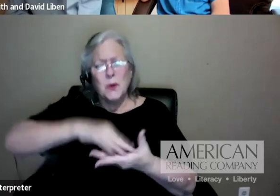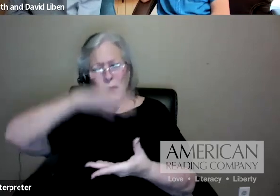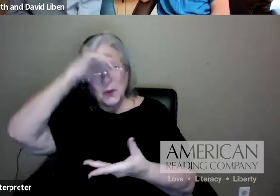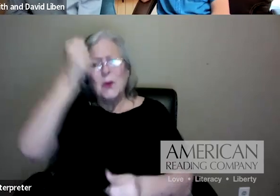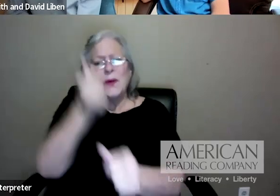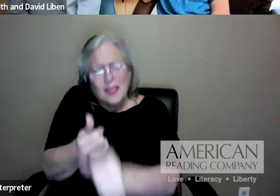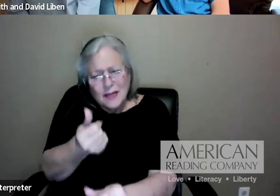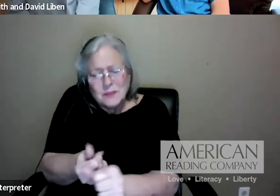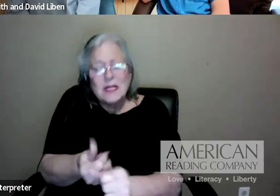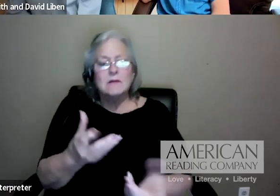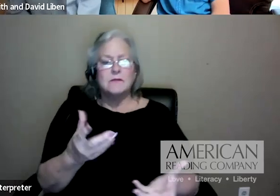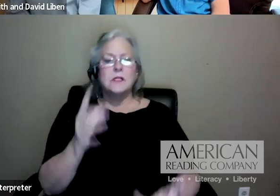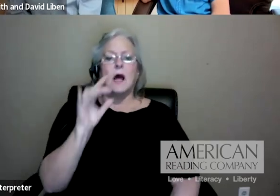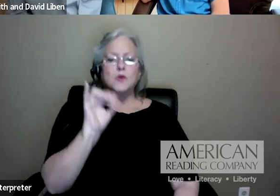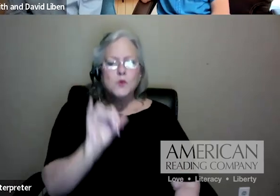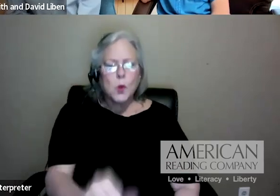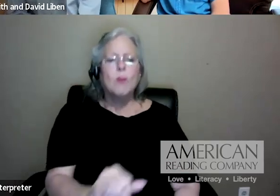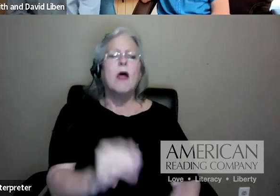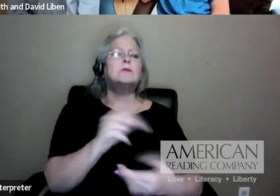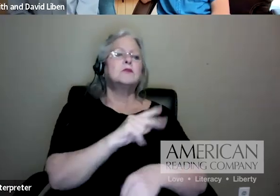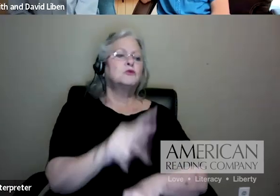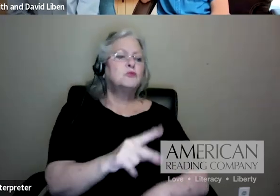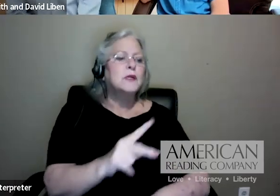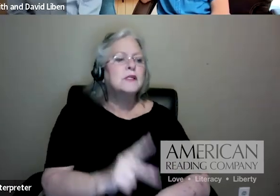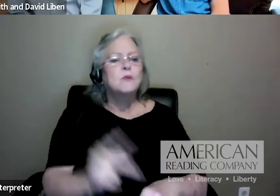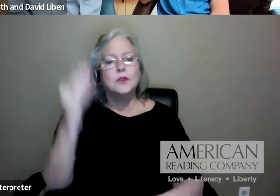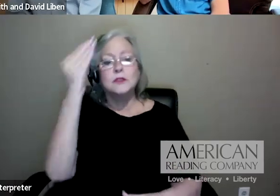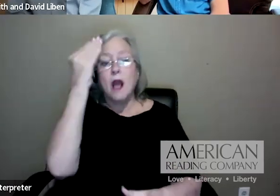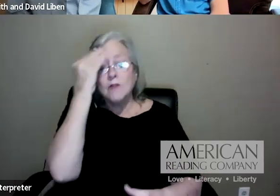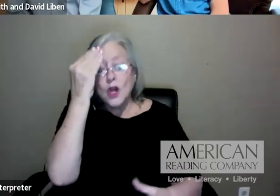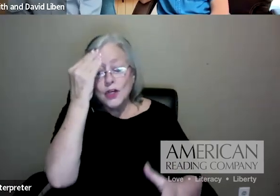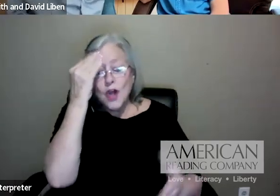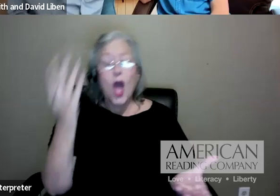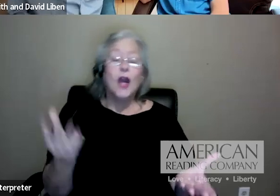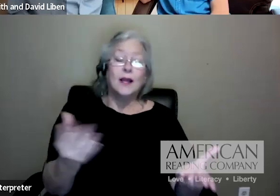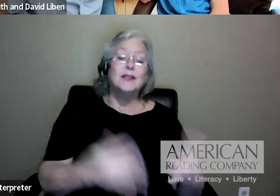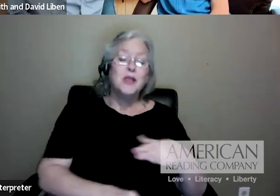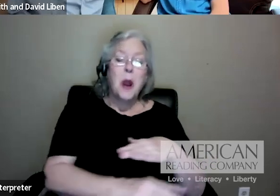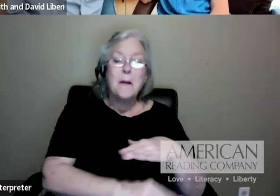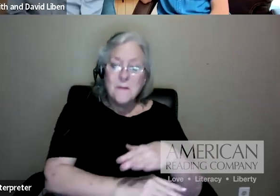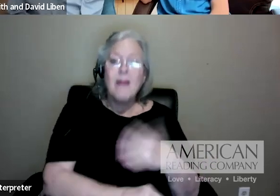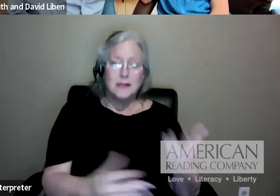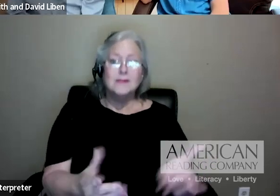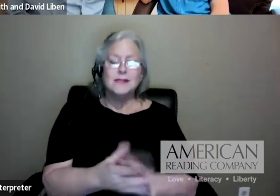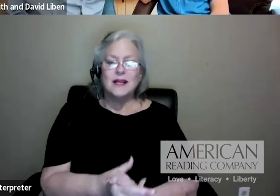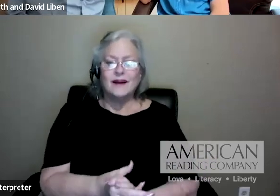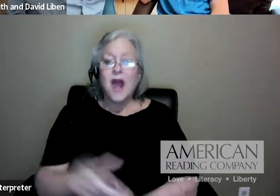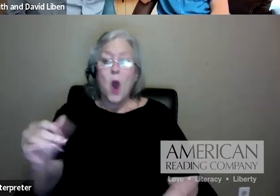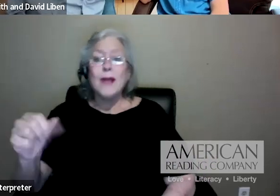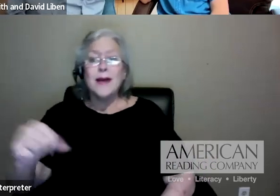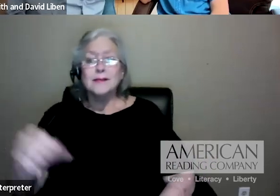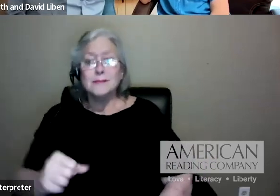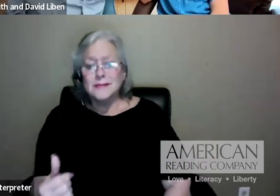in a knowledge-based curriculum. Do any of my esteemed colleagues want to add anything? Yes, I do. So just